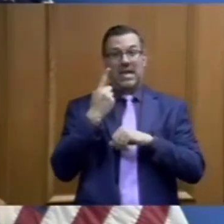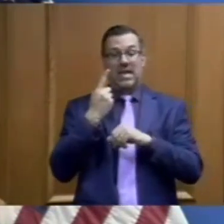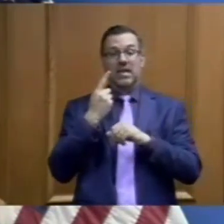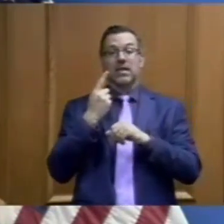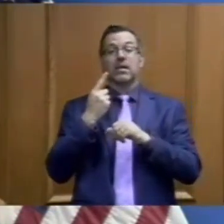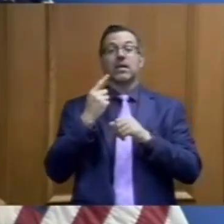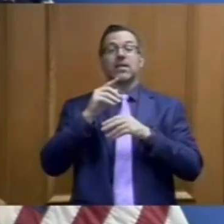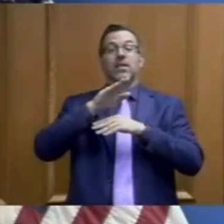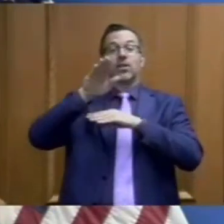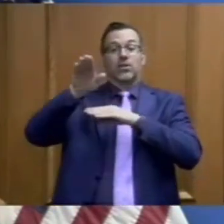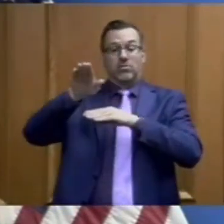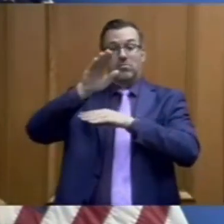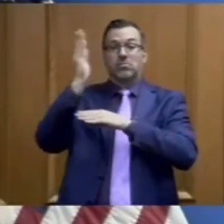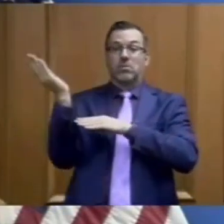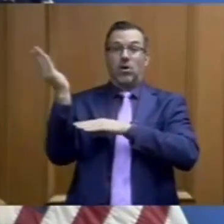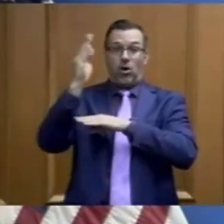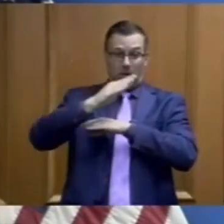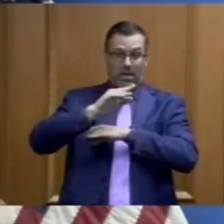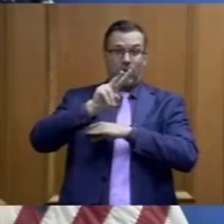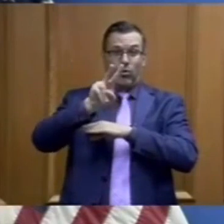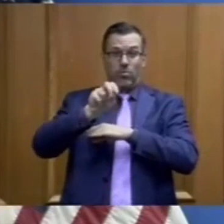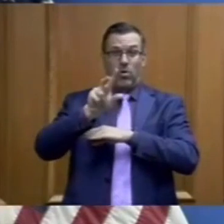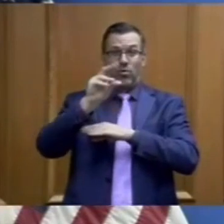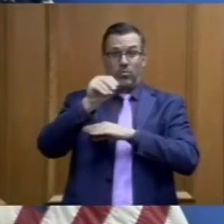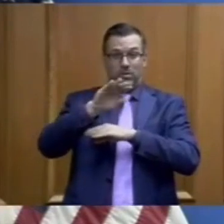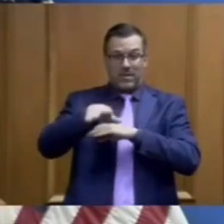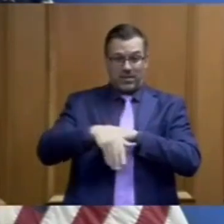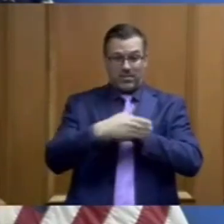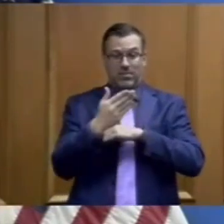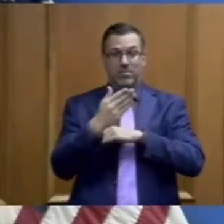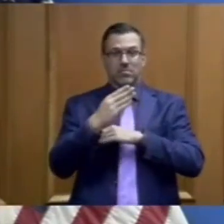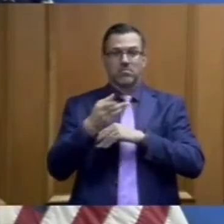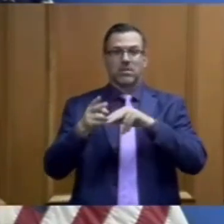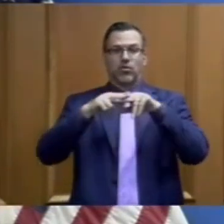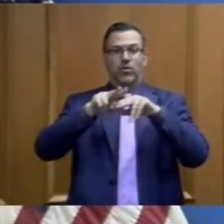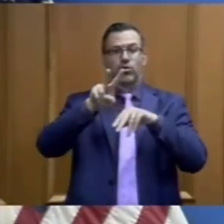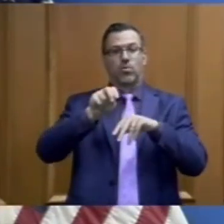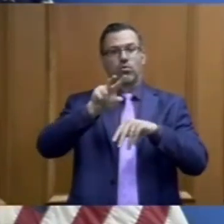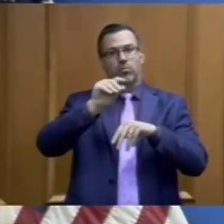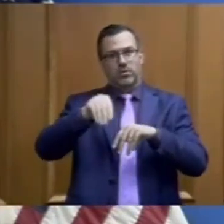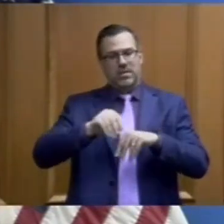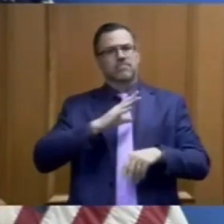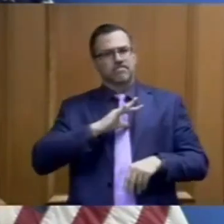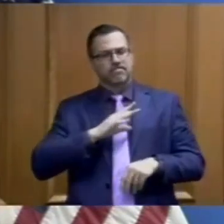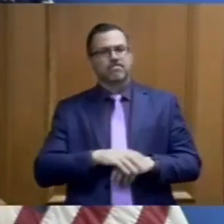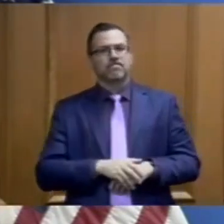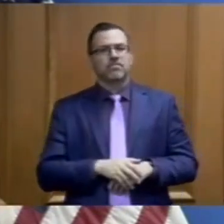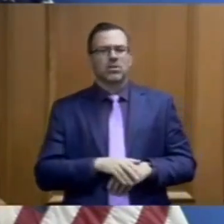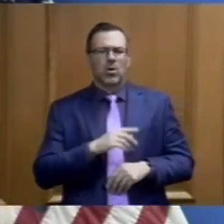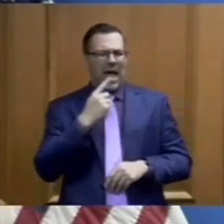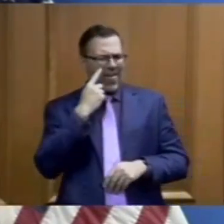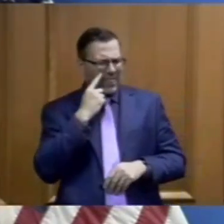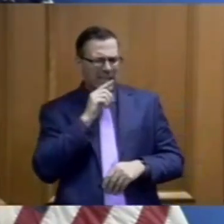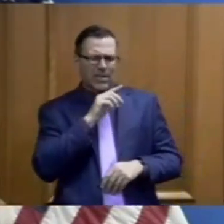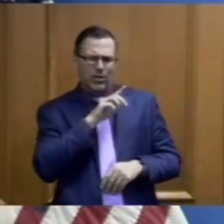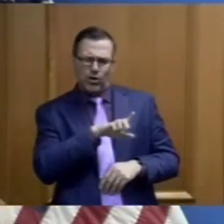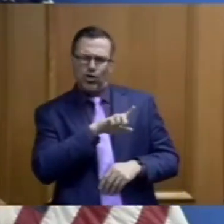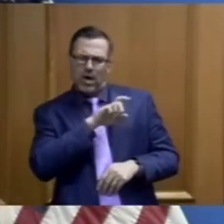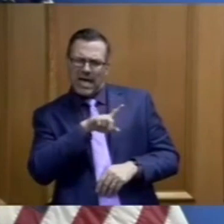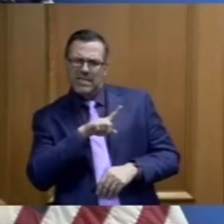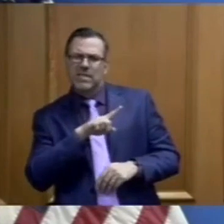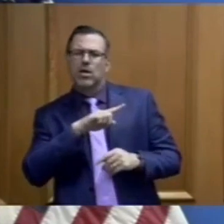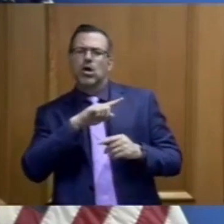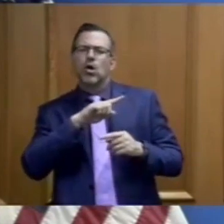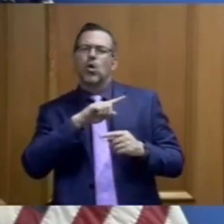it. So I think what your question was is, sort of, when will we ever know how many Tennesseans, what